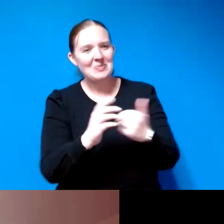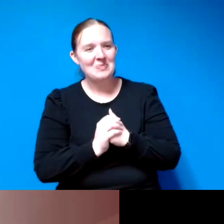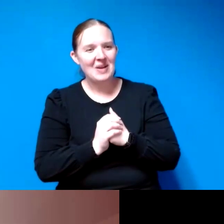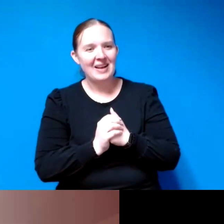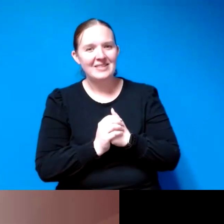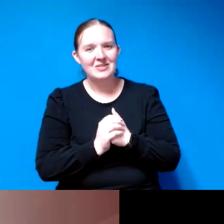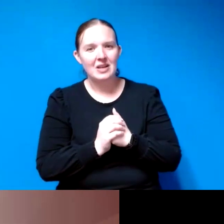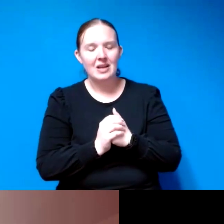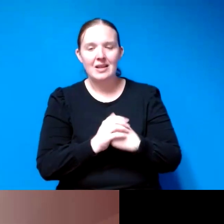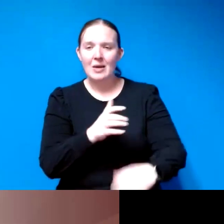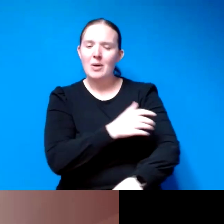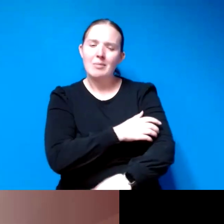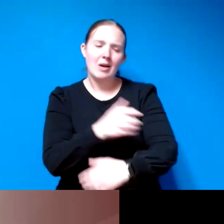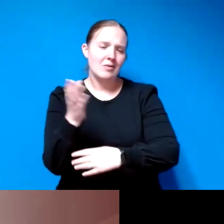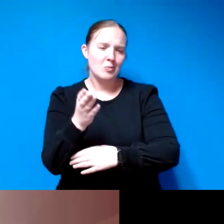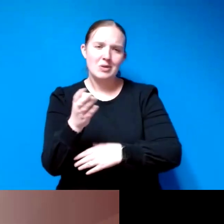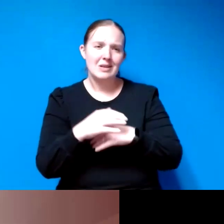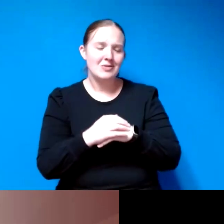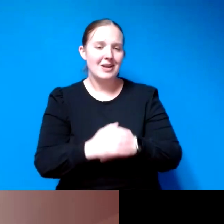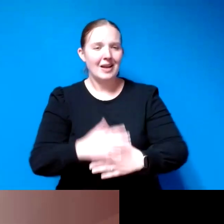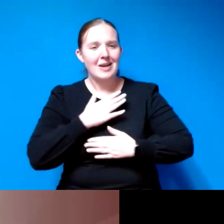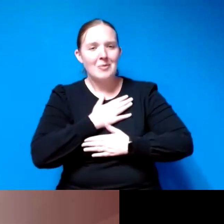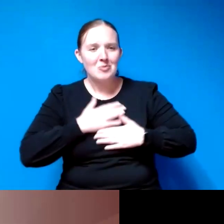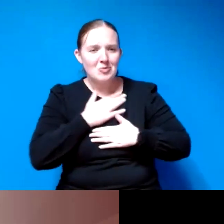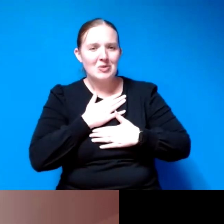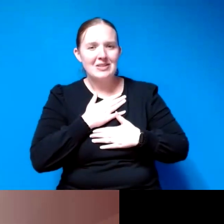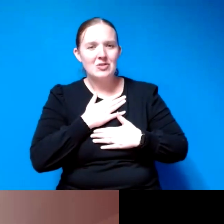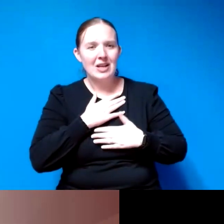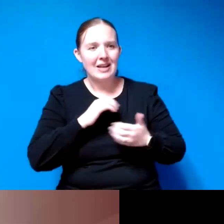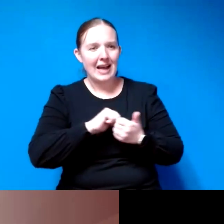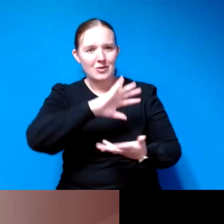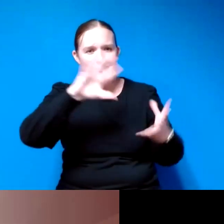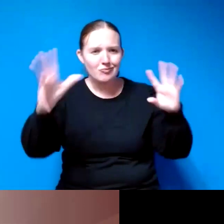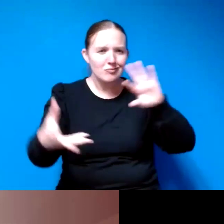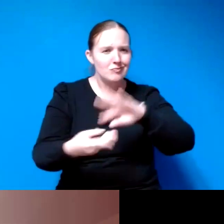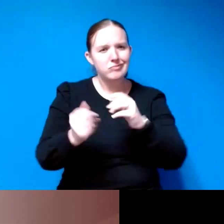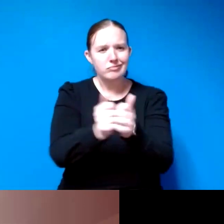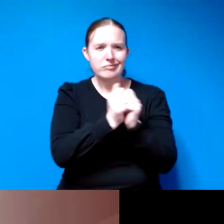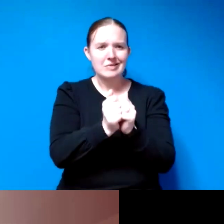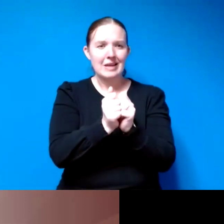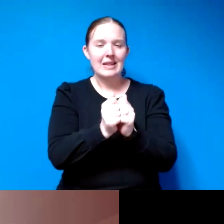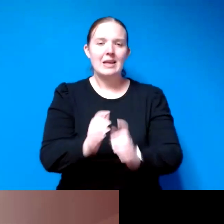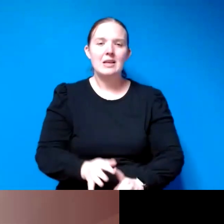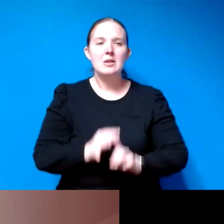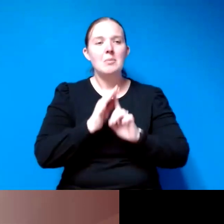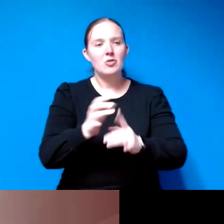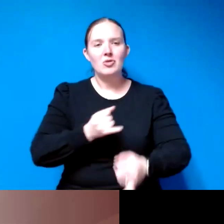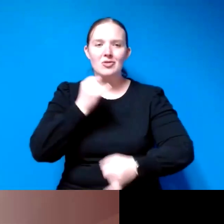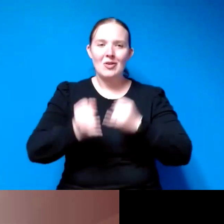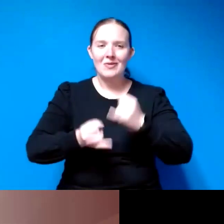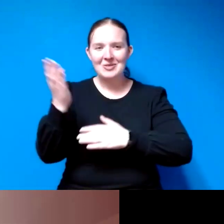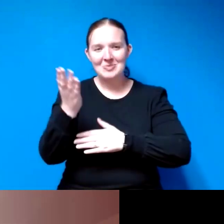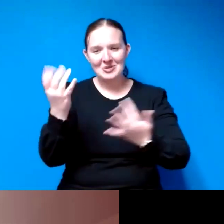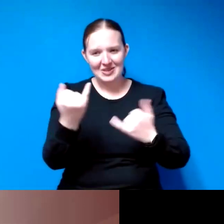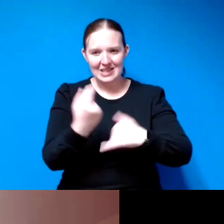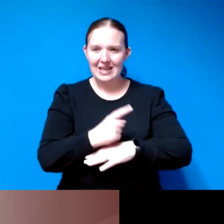that was a powerful presentation and i i really appreciate how you brought that all together for us especially your your final speaker of the day